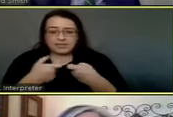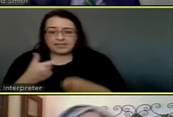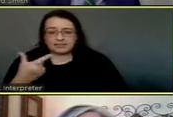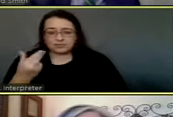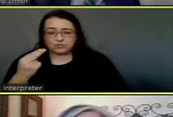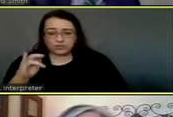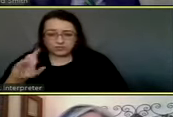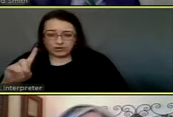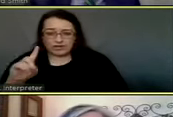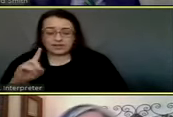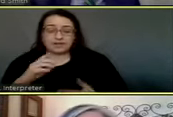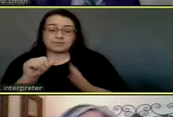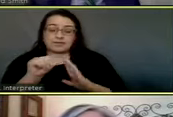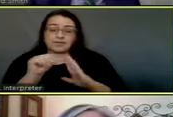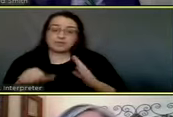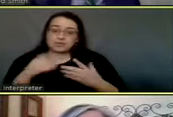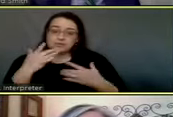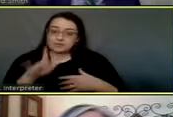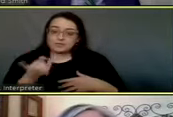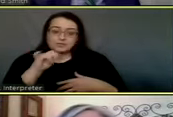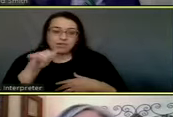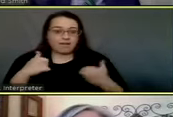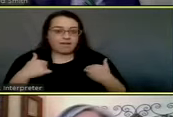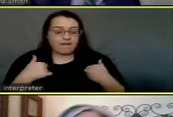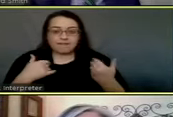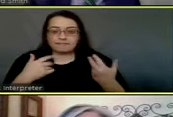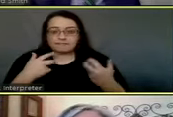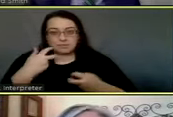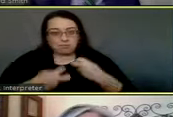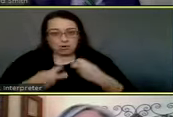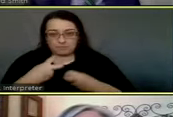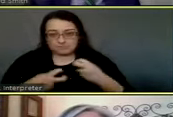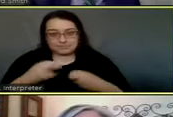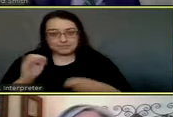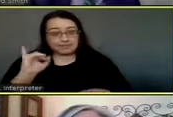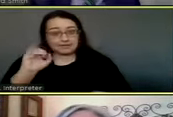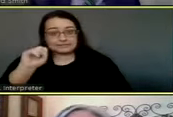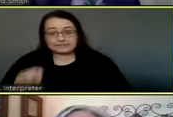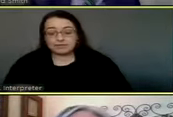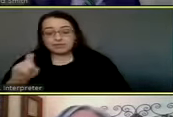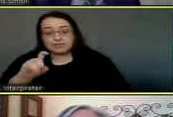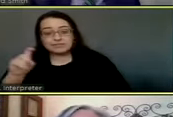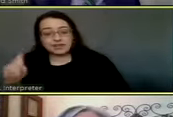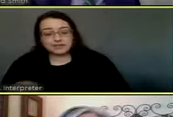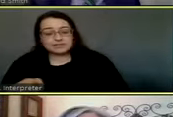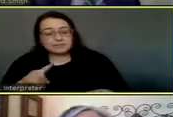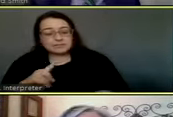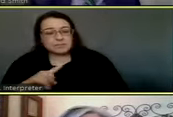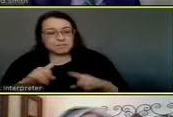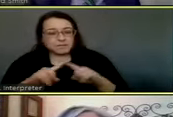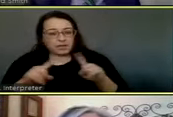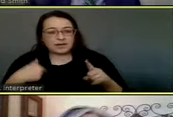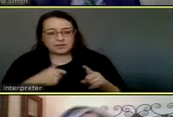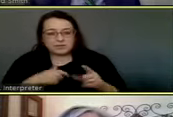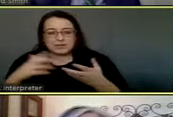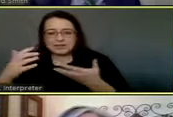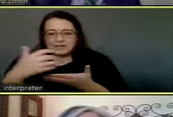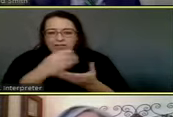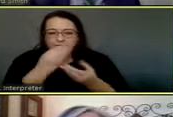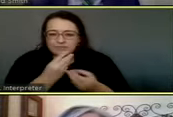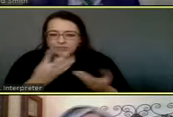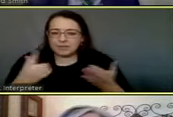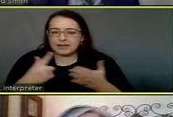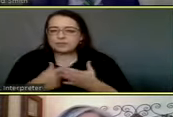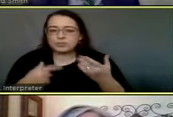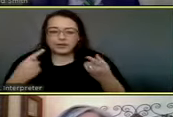And Amarillo was very fortunate to not have near the problems the rest of the state did. But as we gather that information